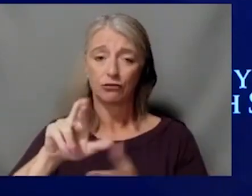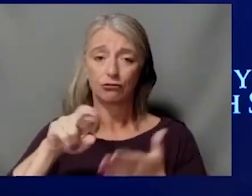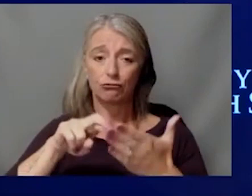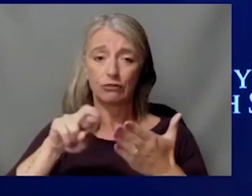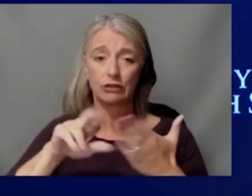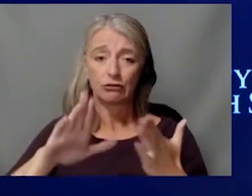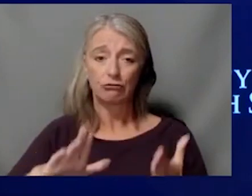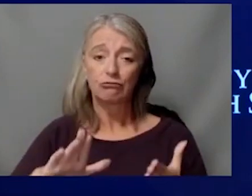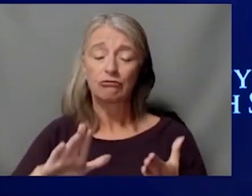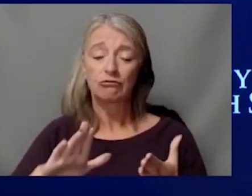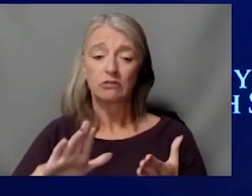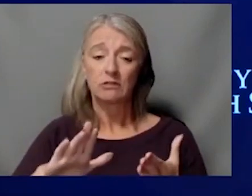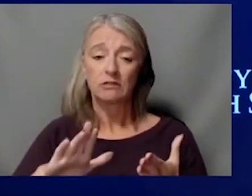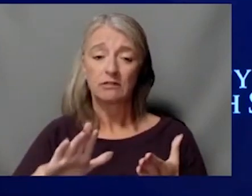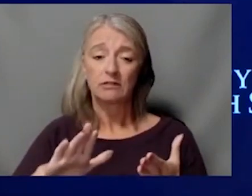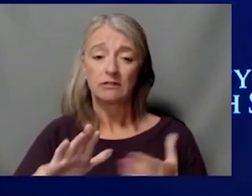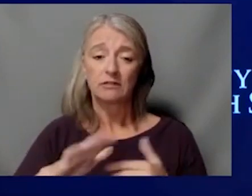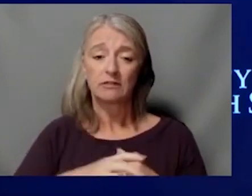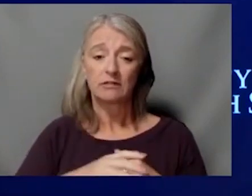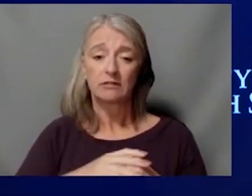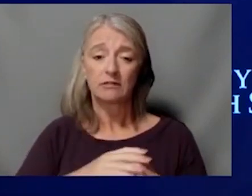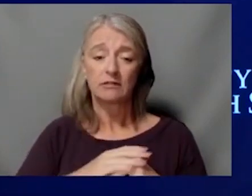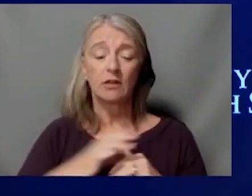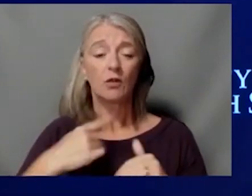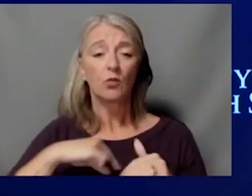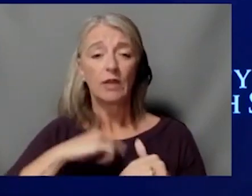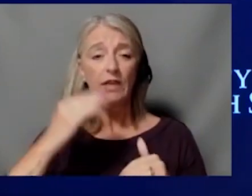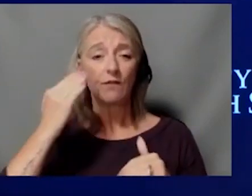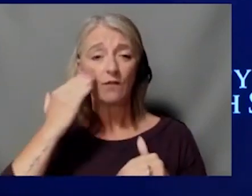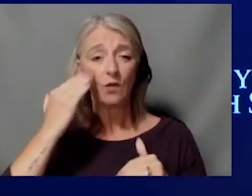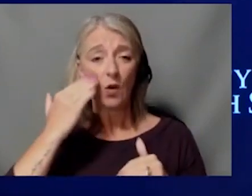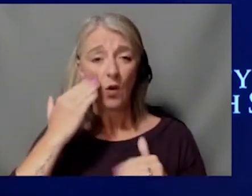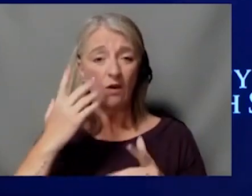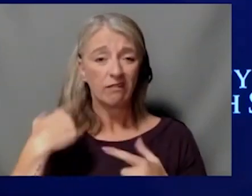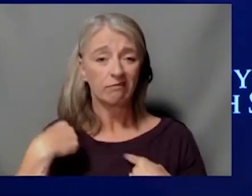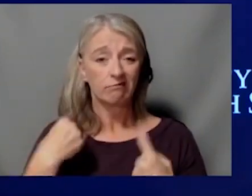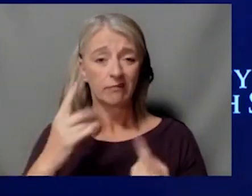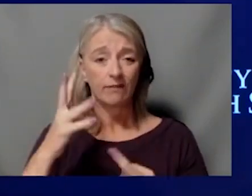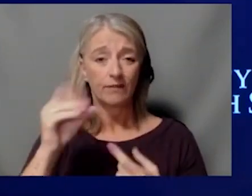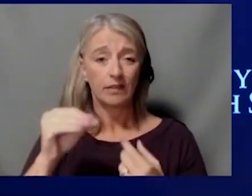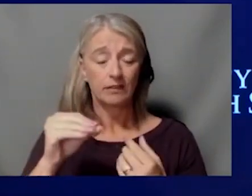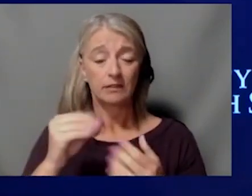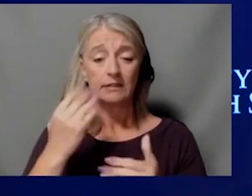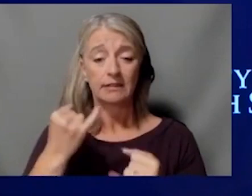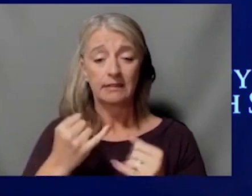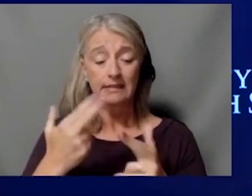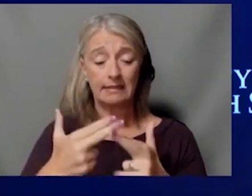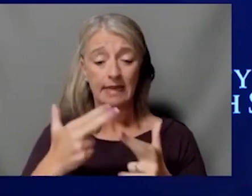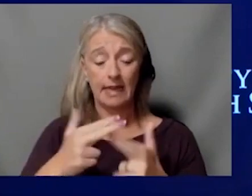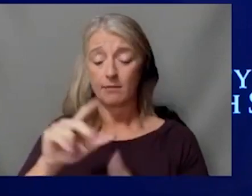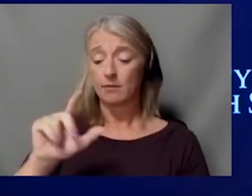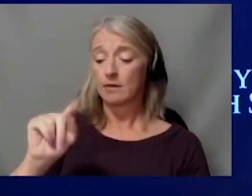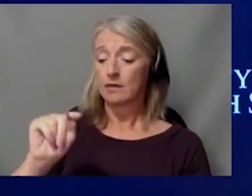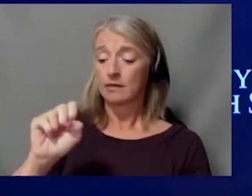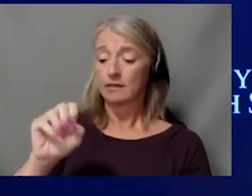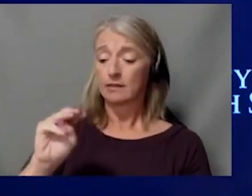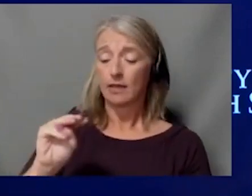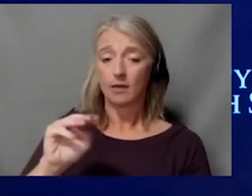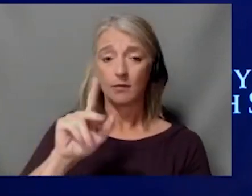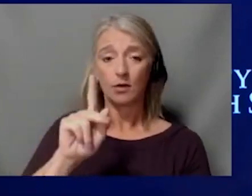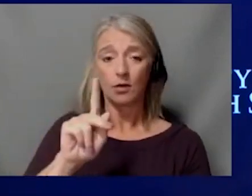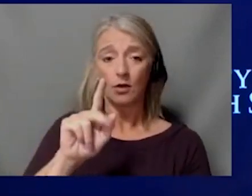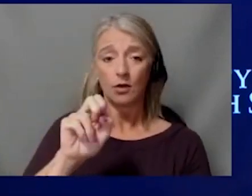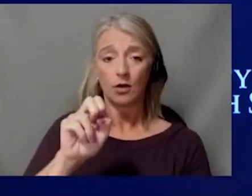you know, that we've known in the last 50 years, a guy by the name of Tom Curran, who, you know, was one of the